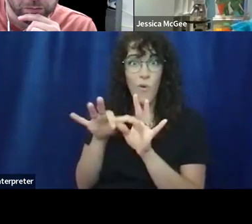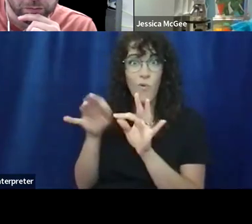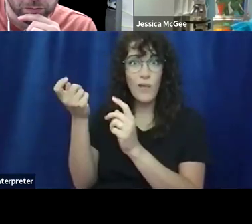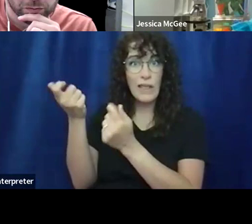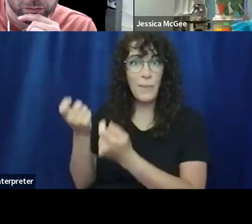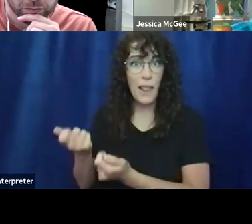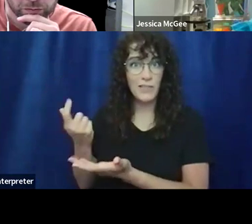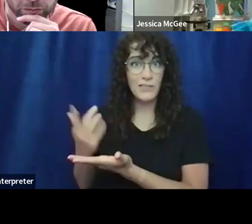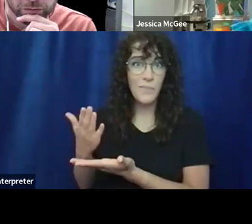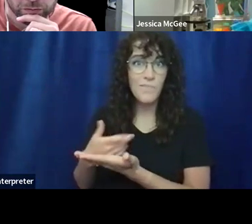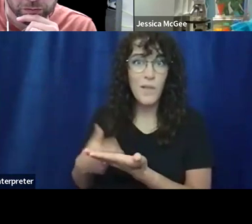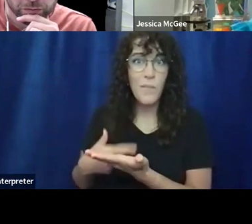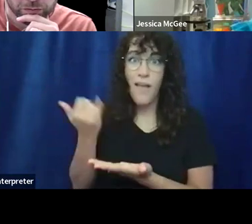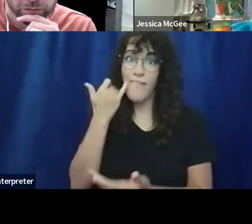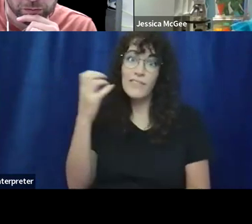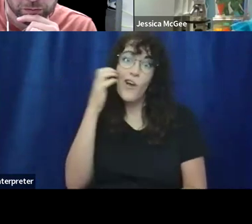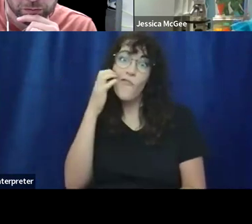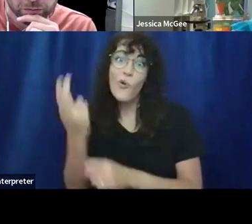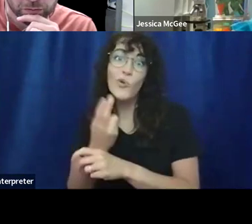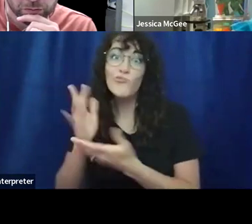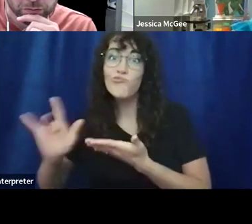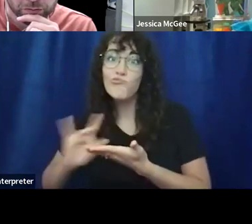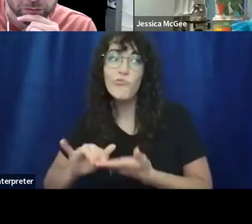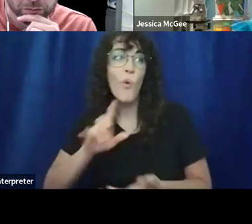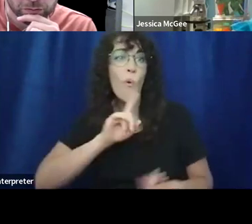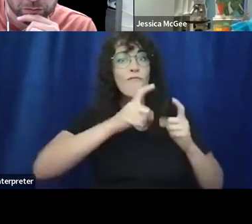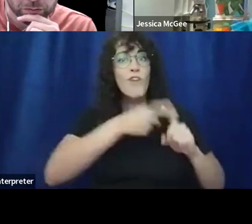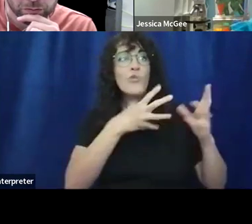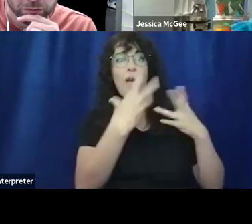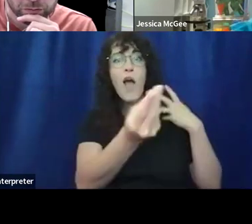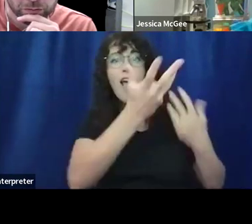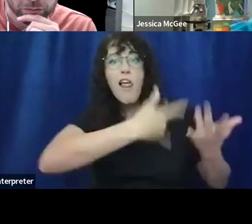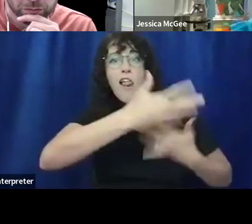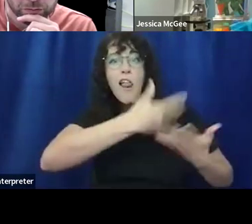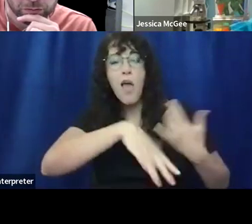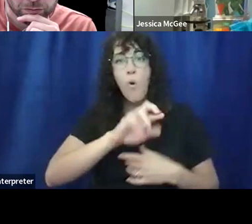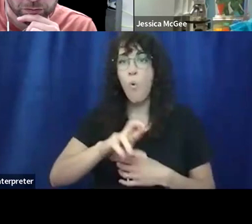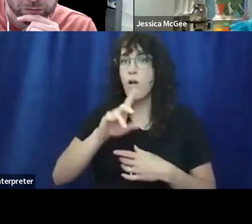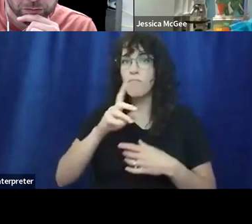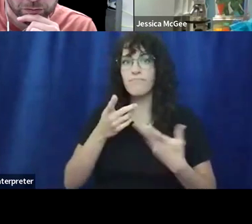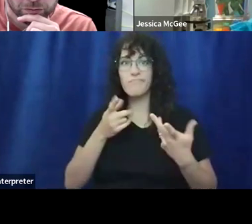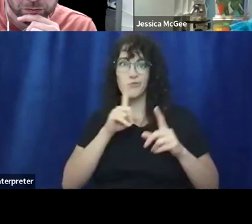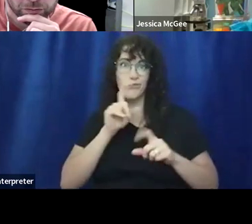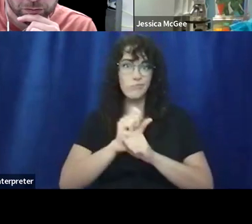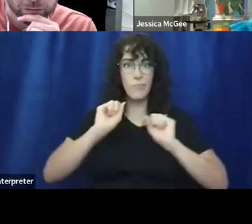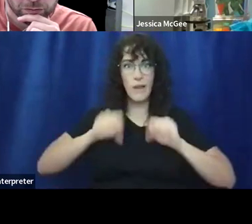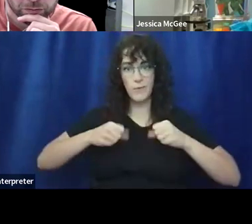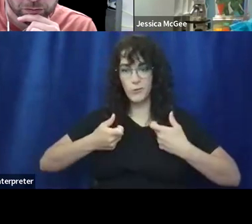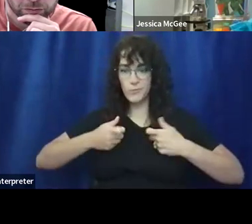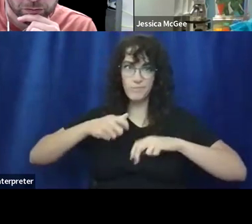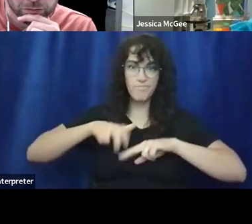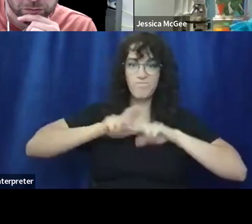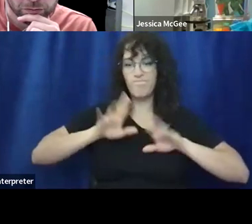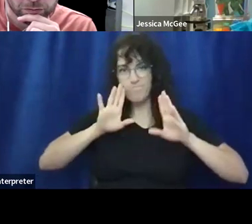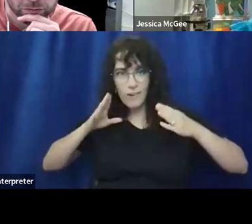cell phone use, whether it's friends, whether it's going out and really being able to buckle down and understand that this is something you